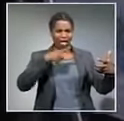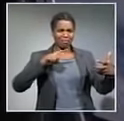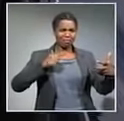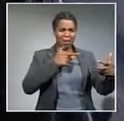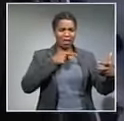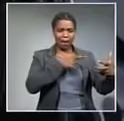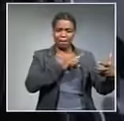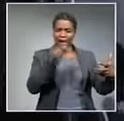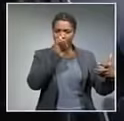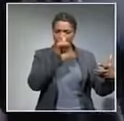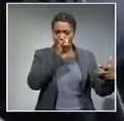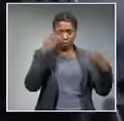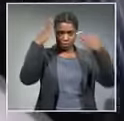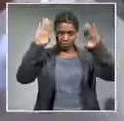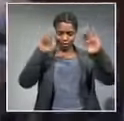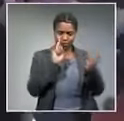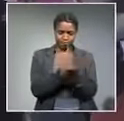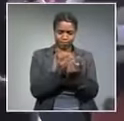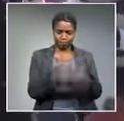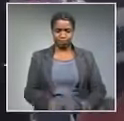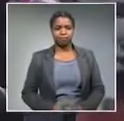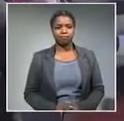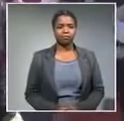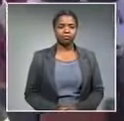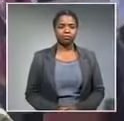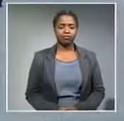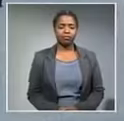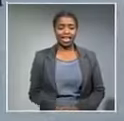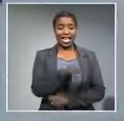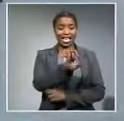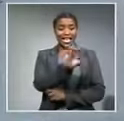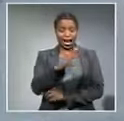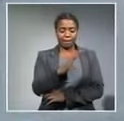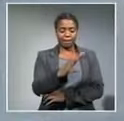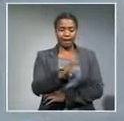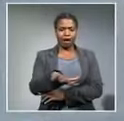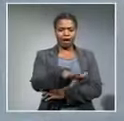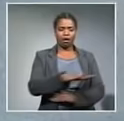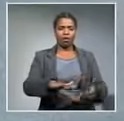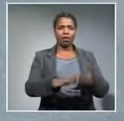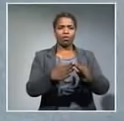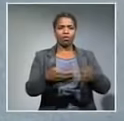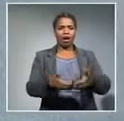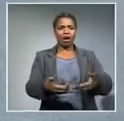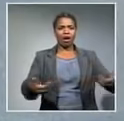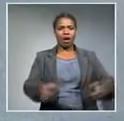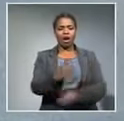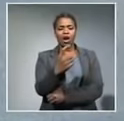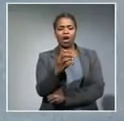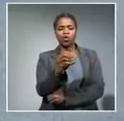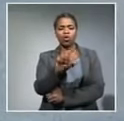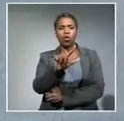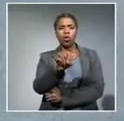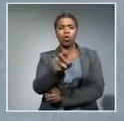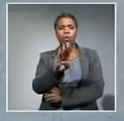instead of the criminals and we go to Kolobeni in the Eastern Cape where a fight over